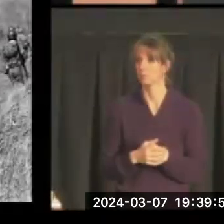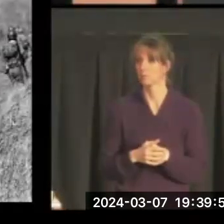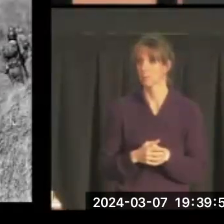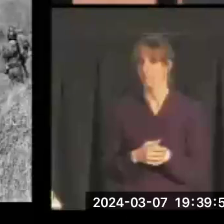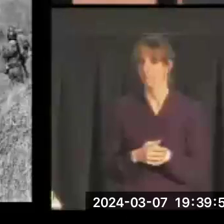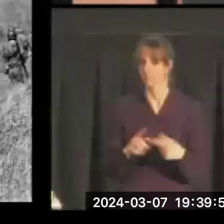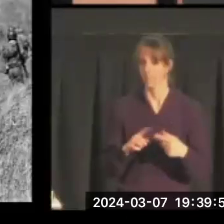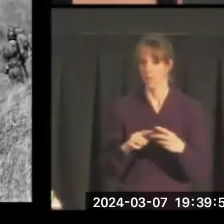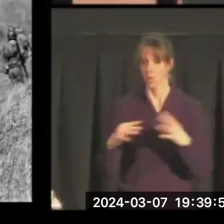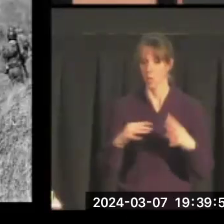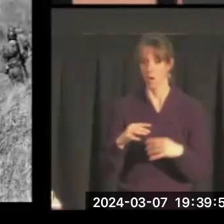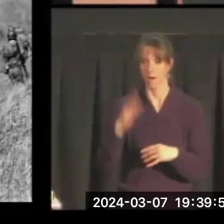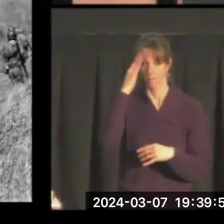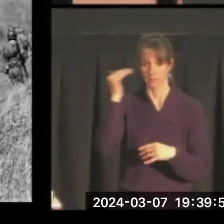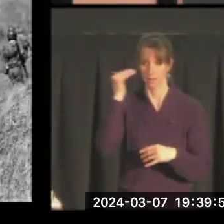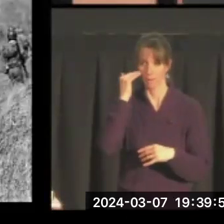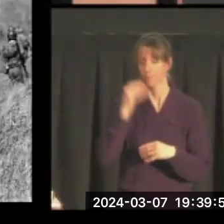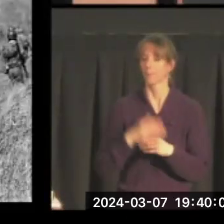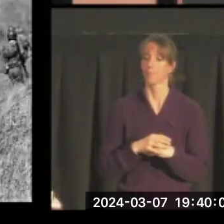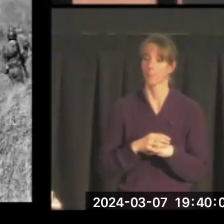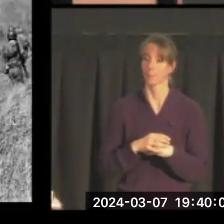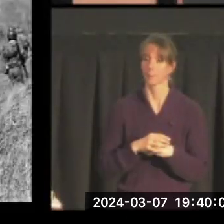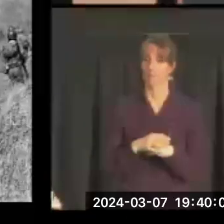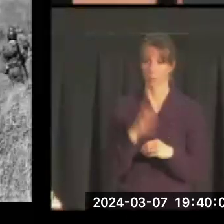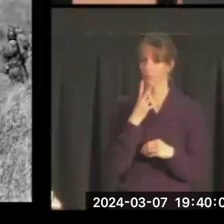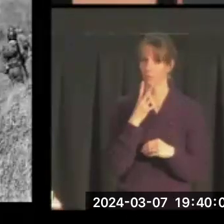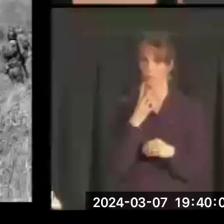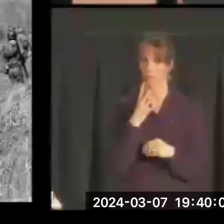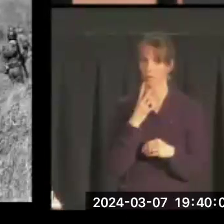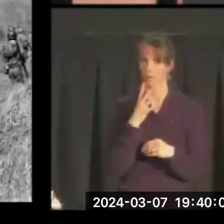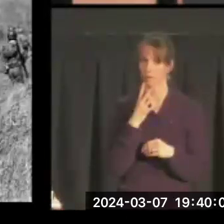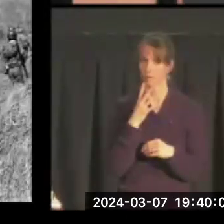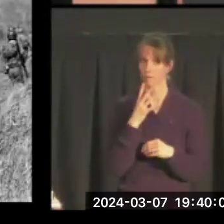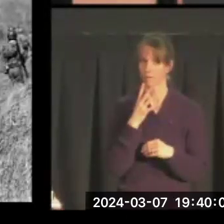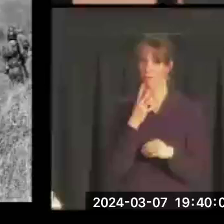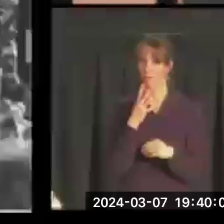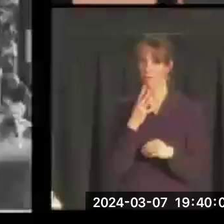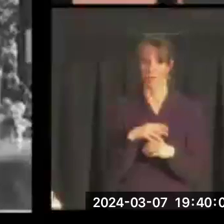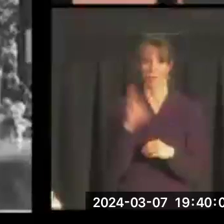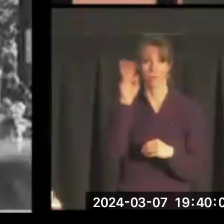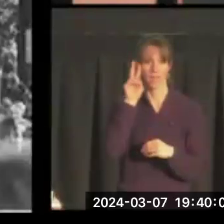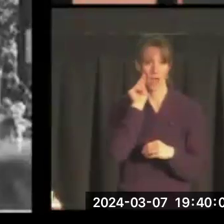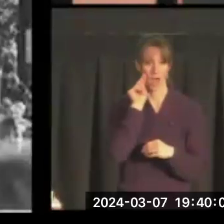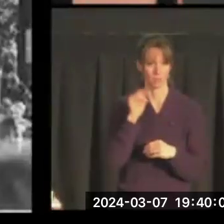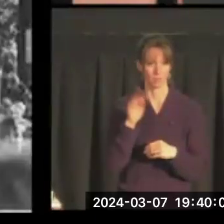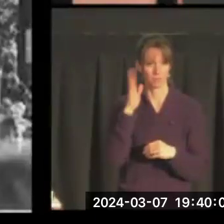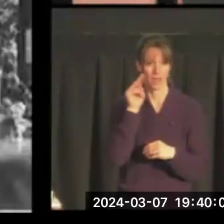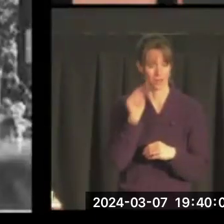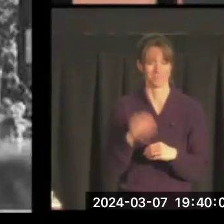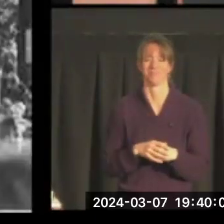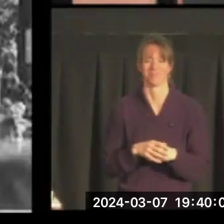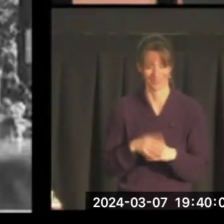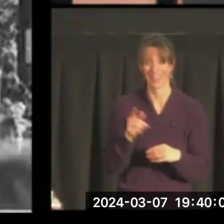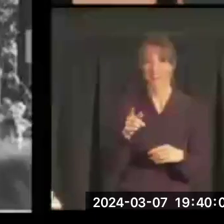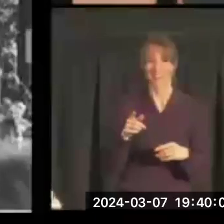The war in Vietnam escalates. Because of that war, there are massive protests in the